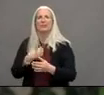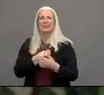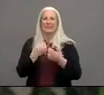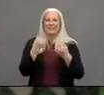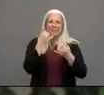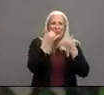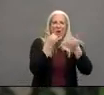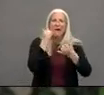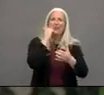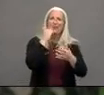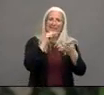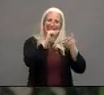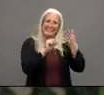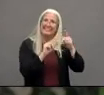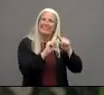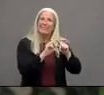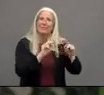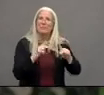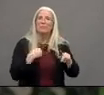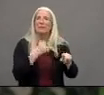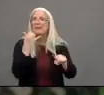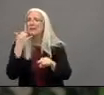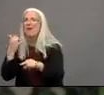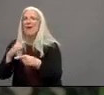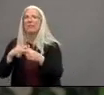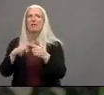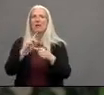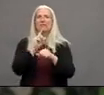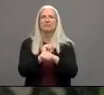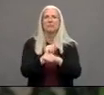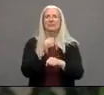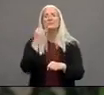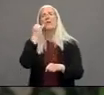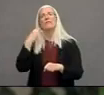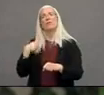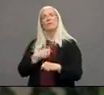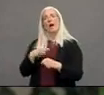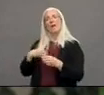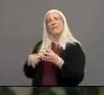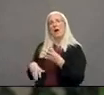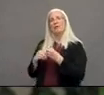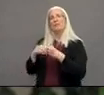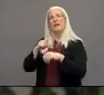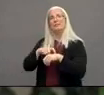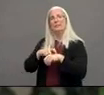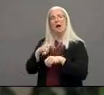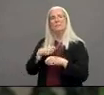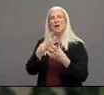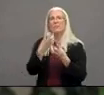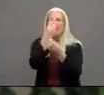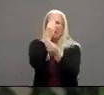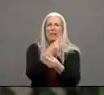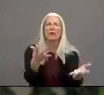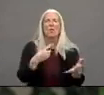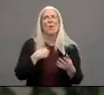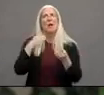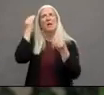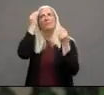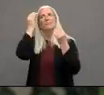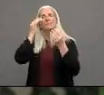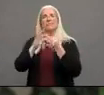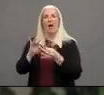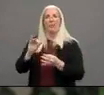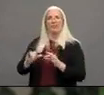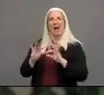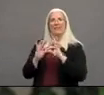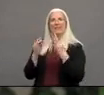but i spent you know extra time because i really wanted her to know that and i told her i've been thinking about you since yesterday and that she wasn't